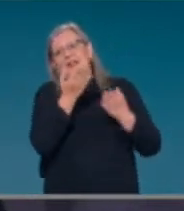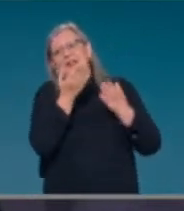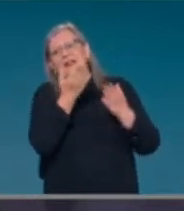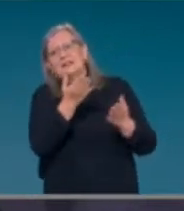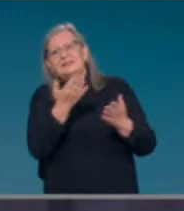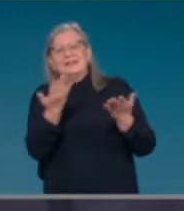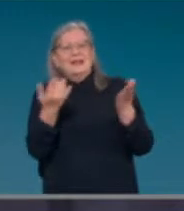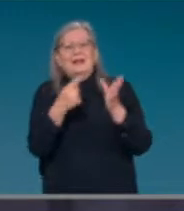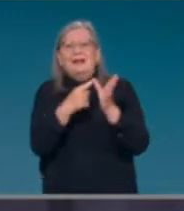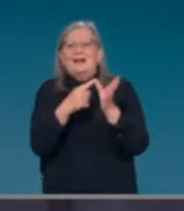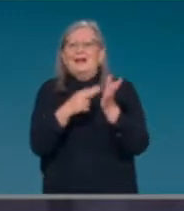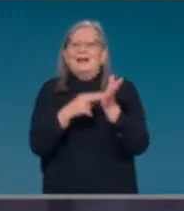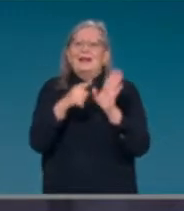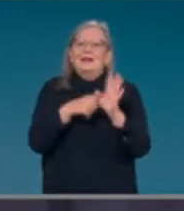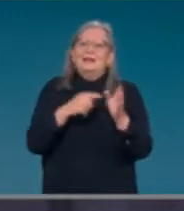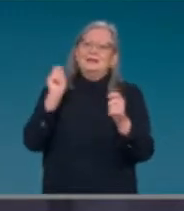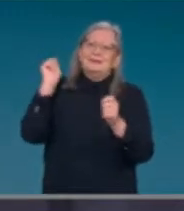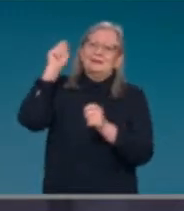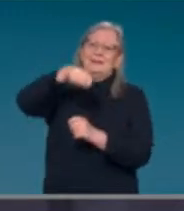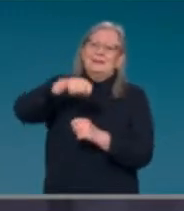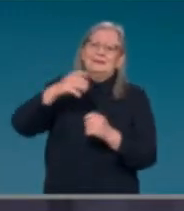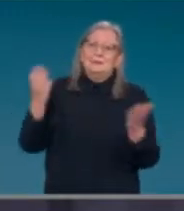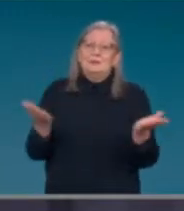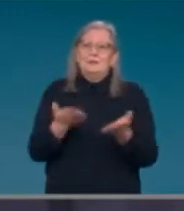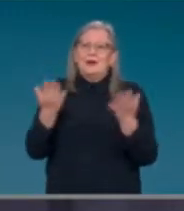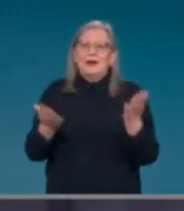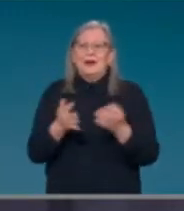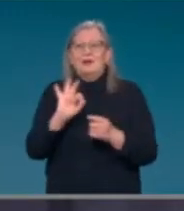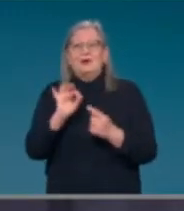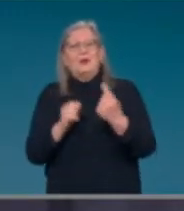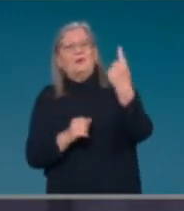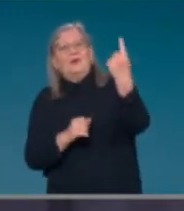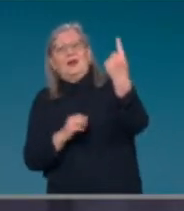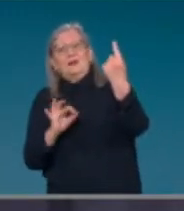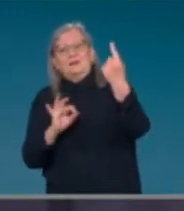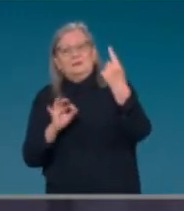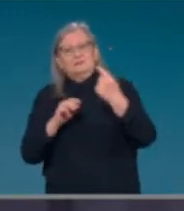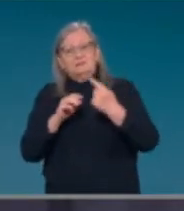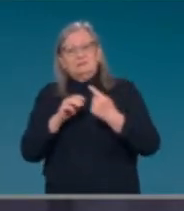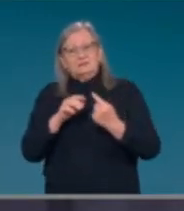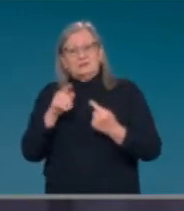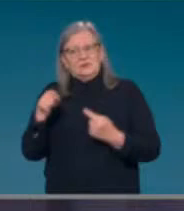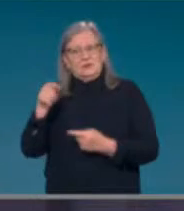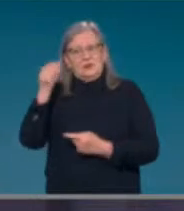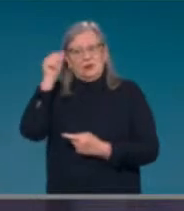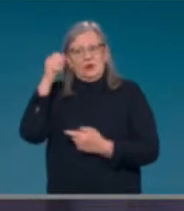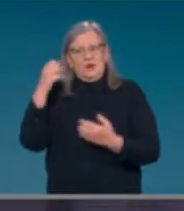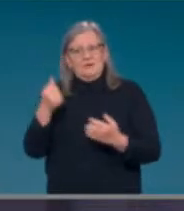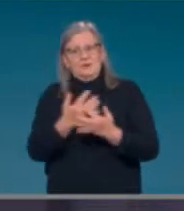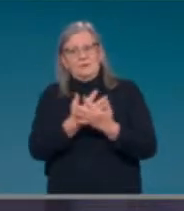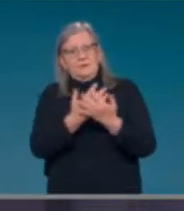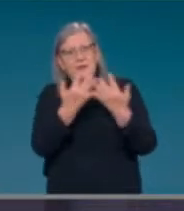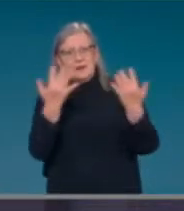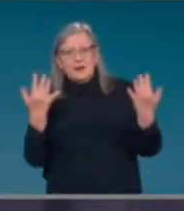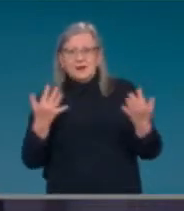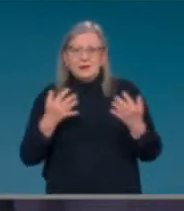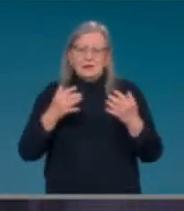then that would be granted at the Commonwealth level on a major events basis, but it would require the full vaccination.